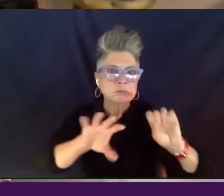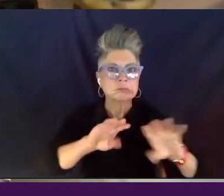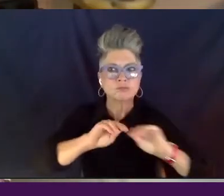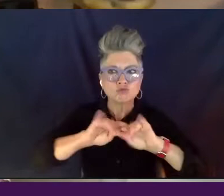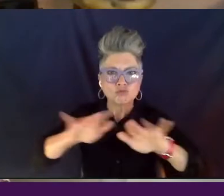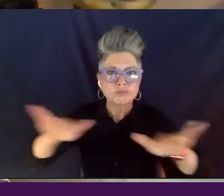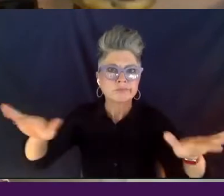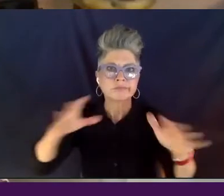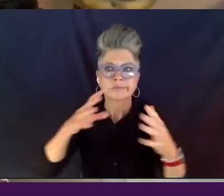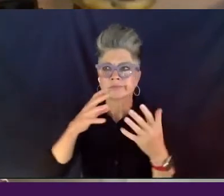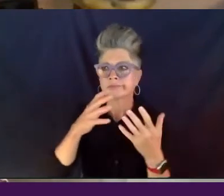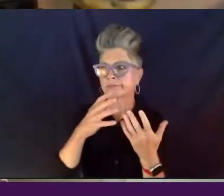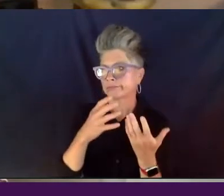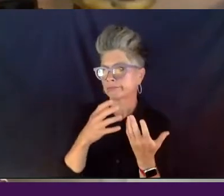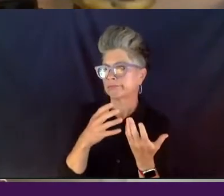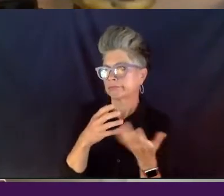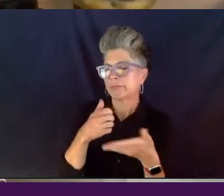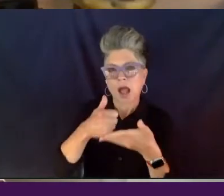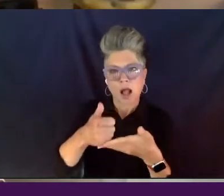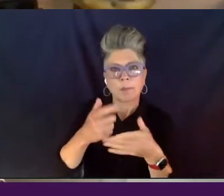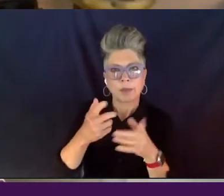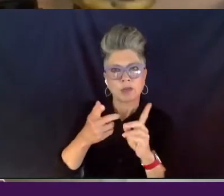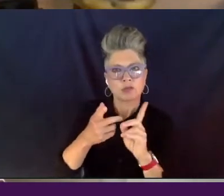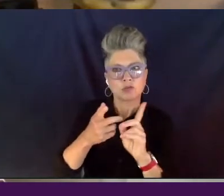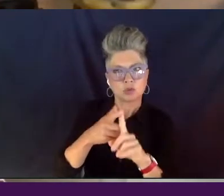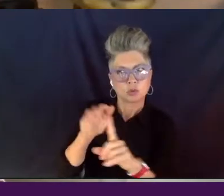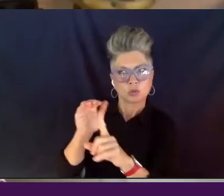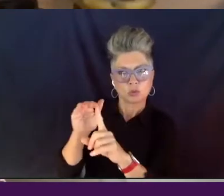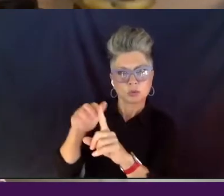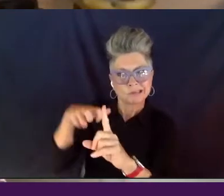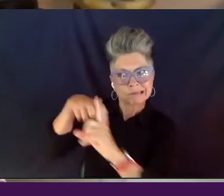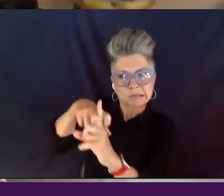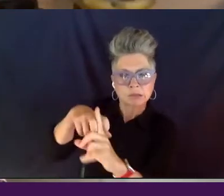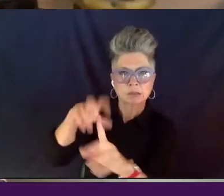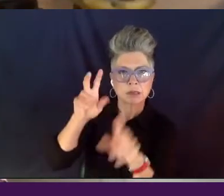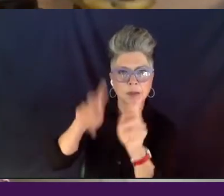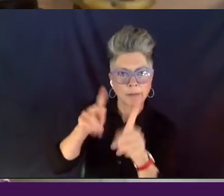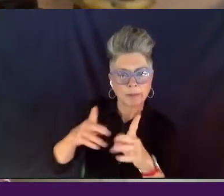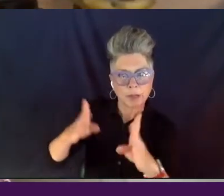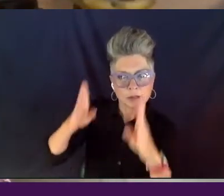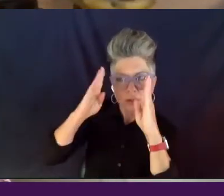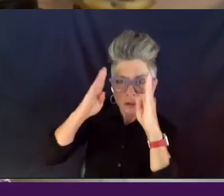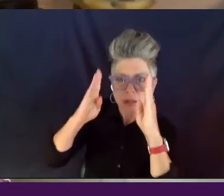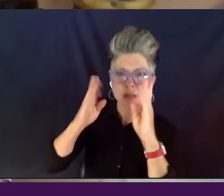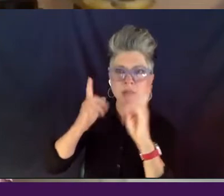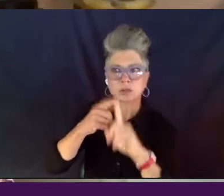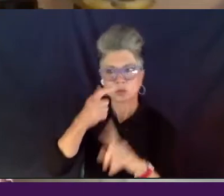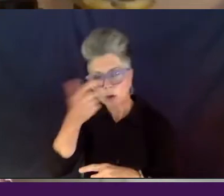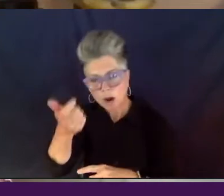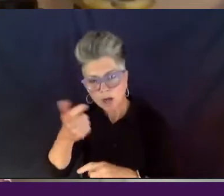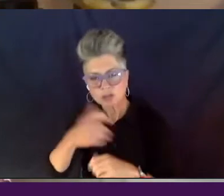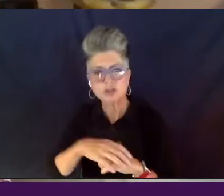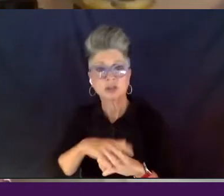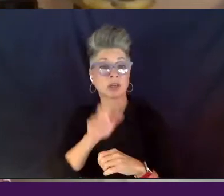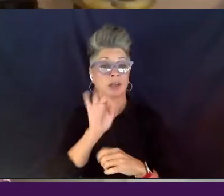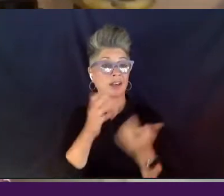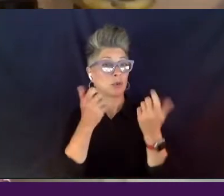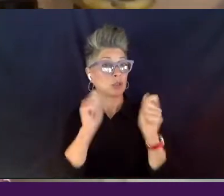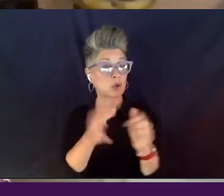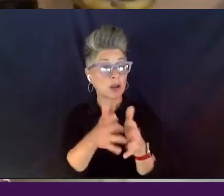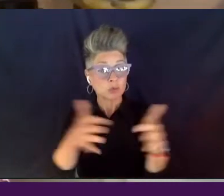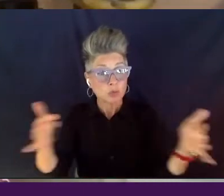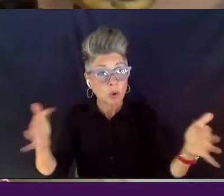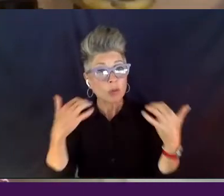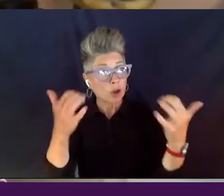that maybe wouldn't necessarily go out for a typical program. And I just felt like that if we try to grow the audience through, through